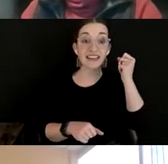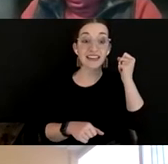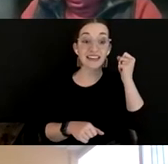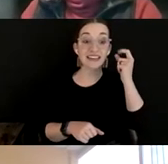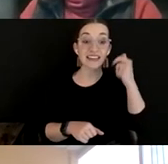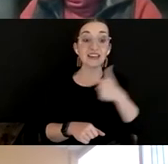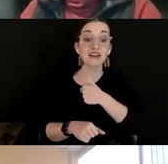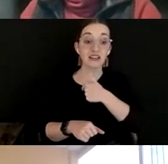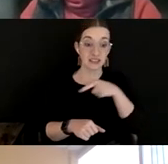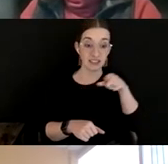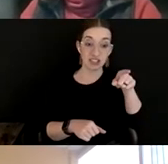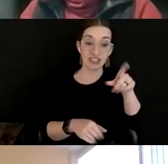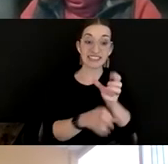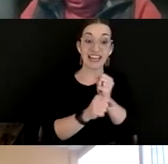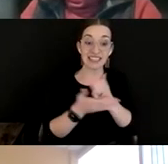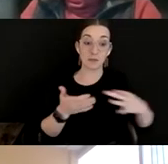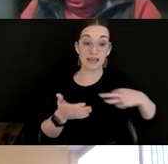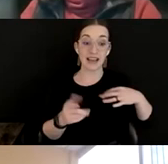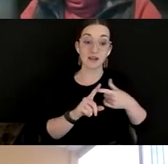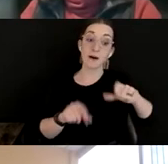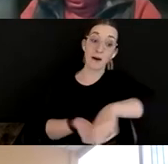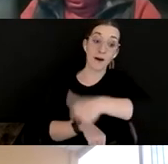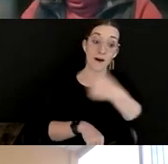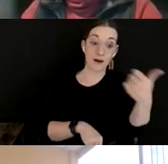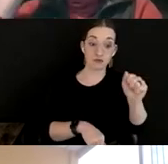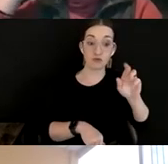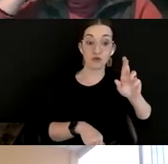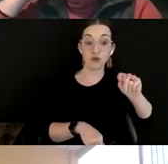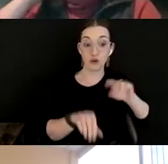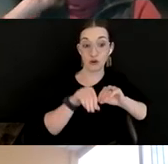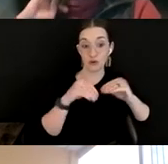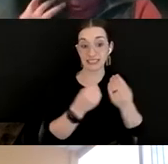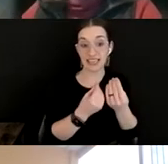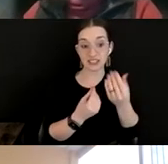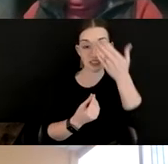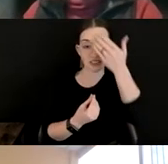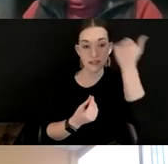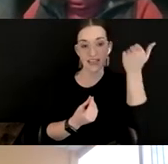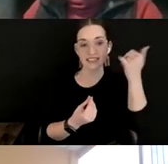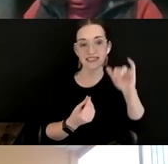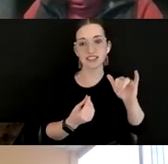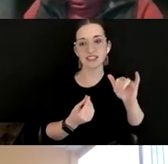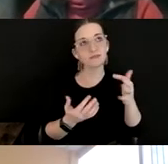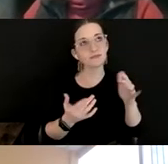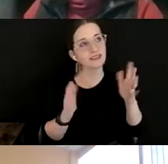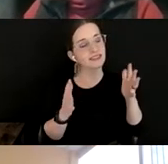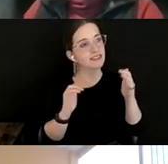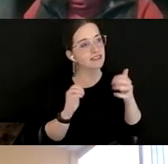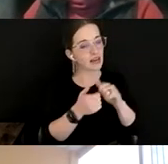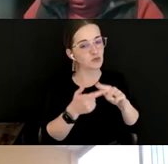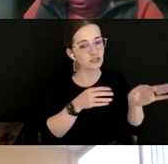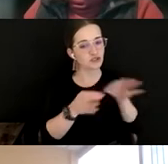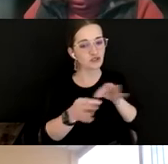organizations, because there is such kind of, you best how to describe it technically, but just this flux